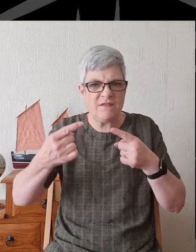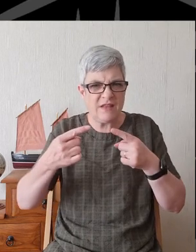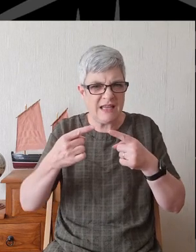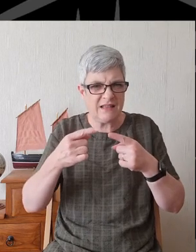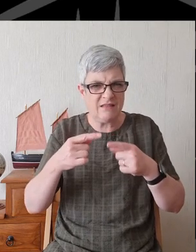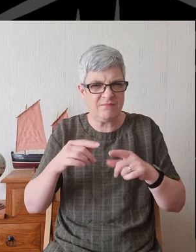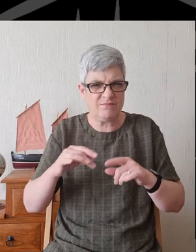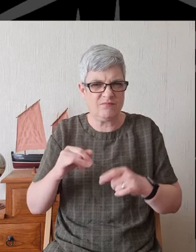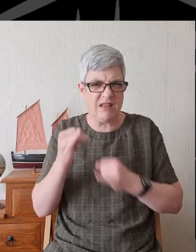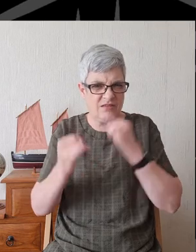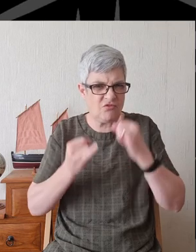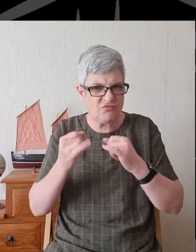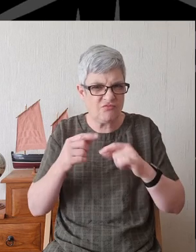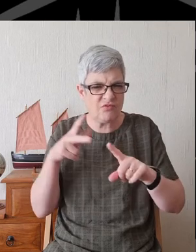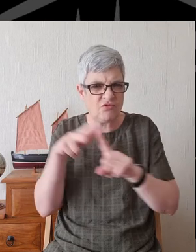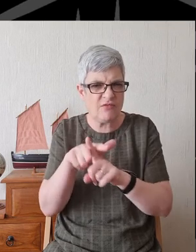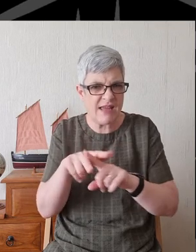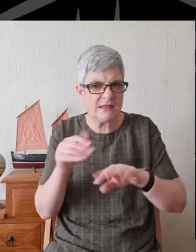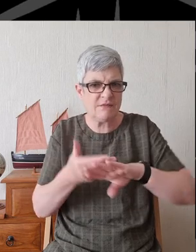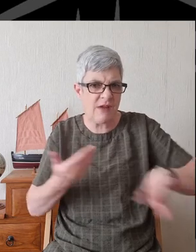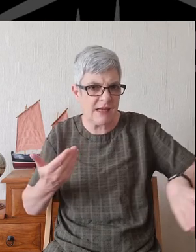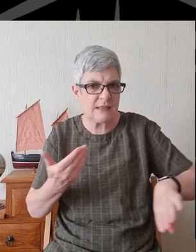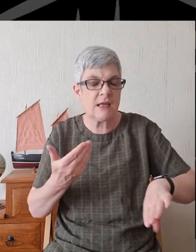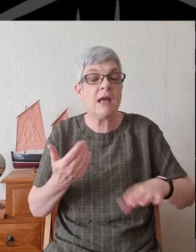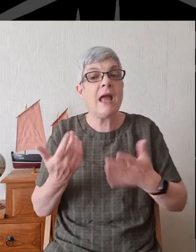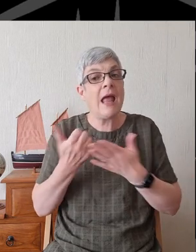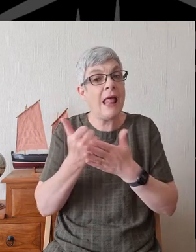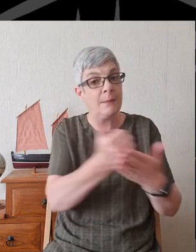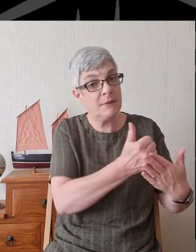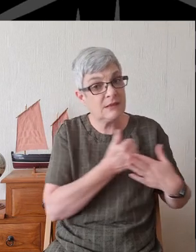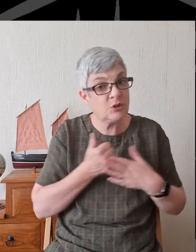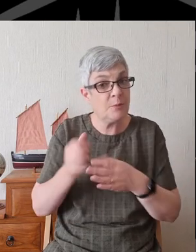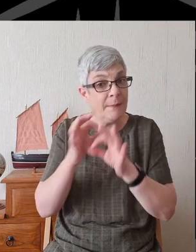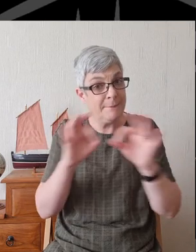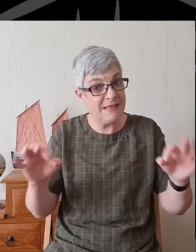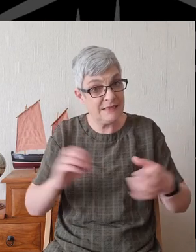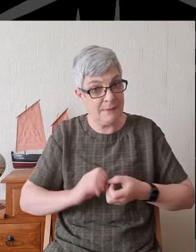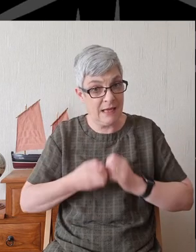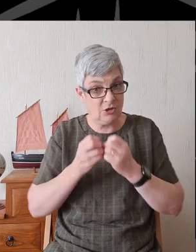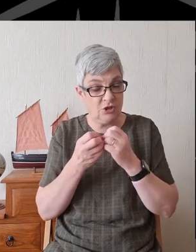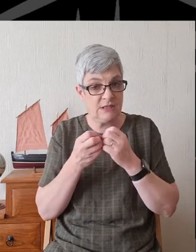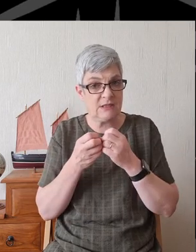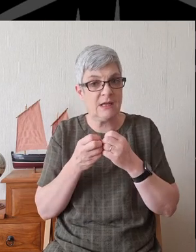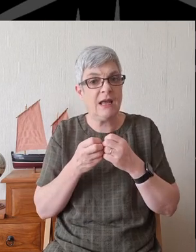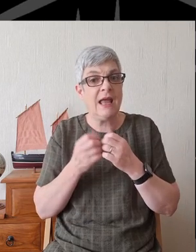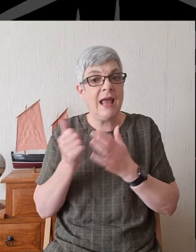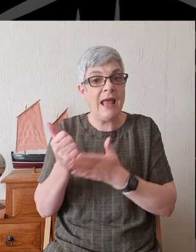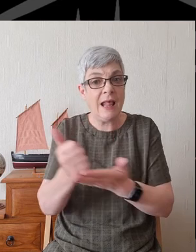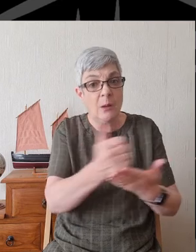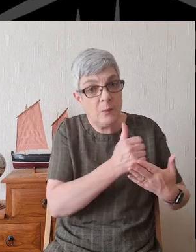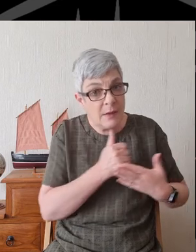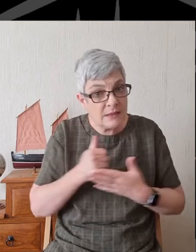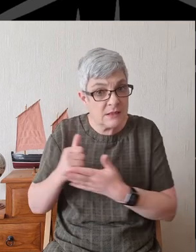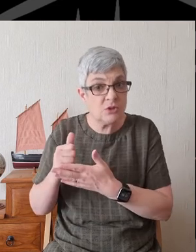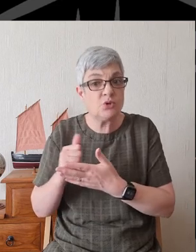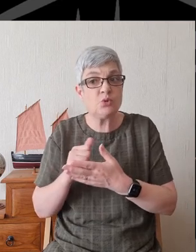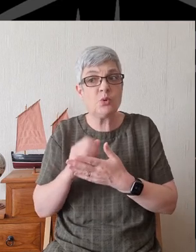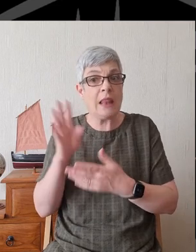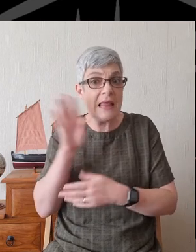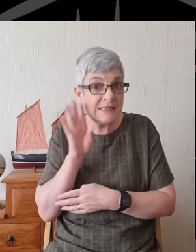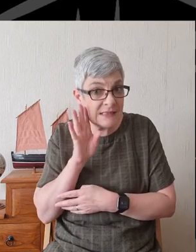peacemakers Help us to be among Those who seek To listen To understand